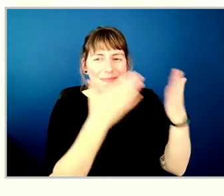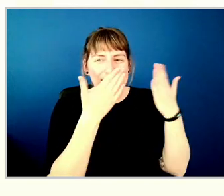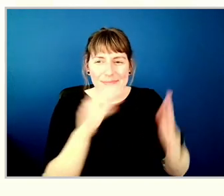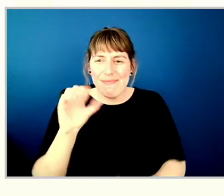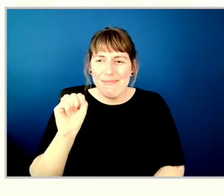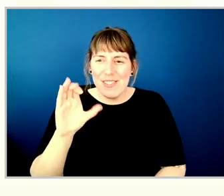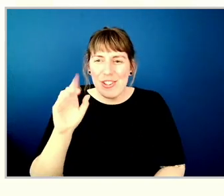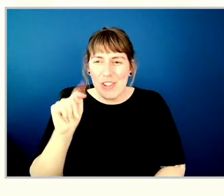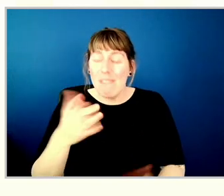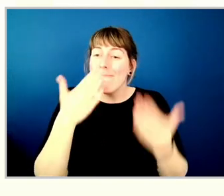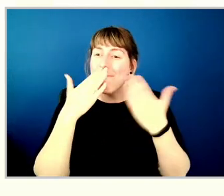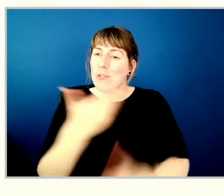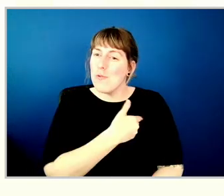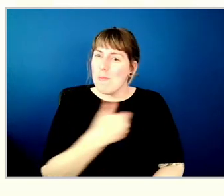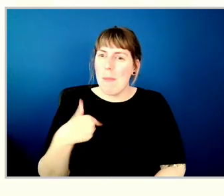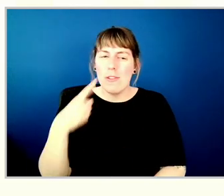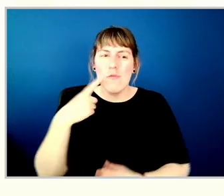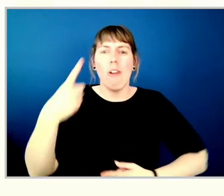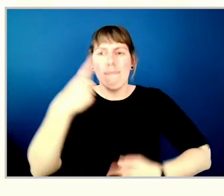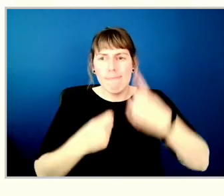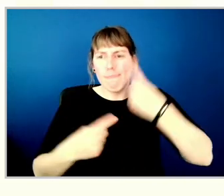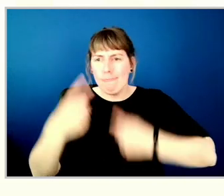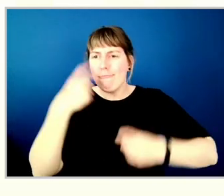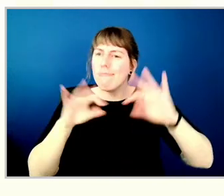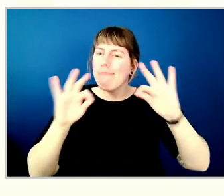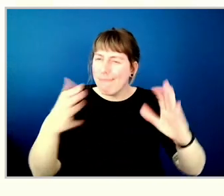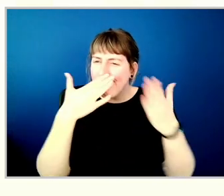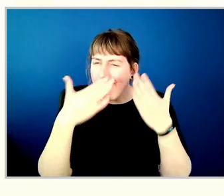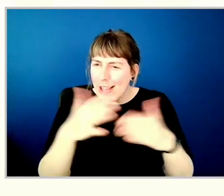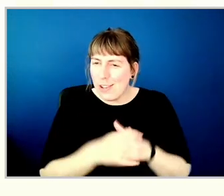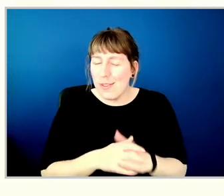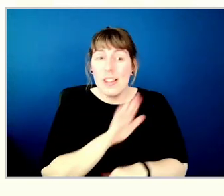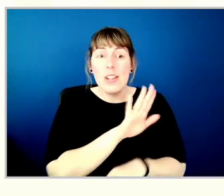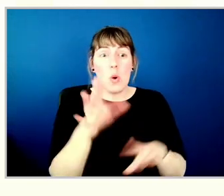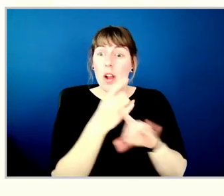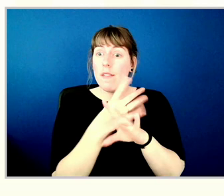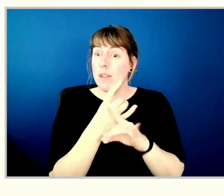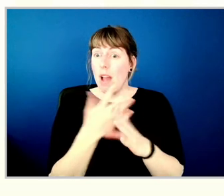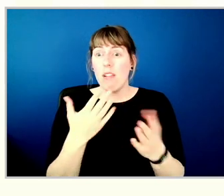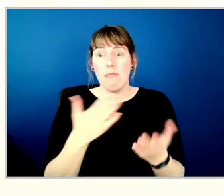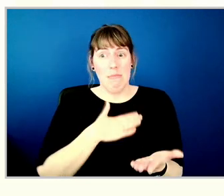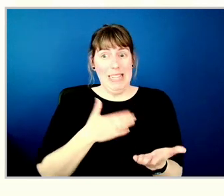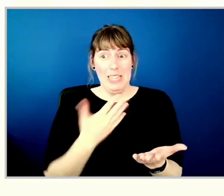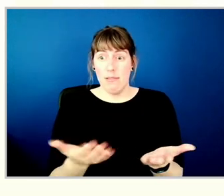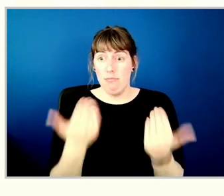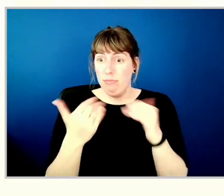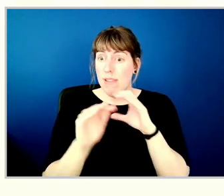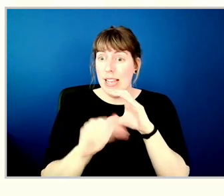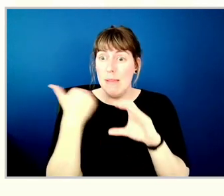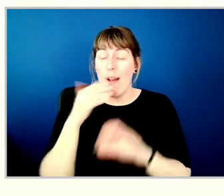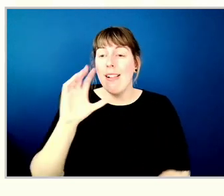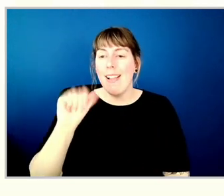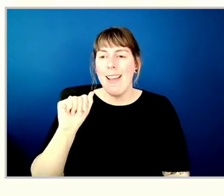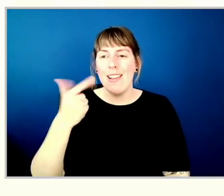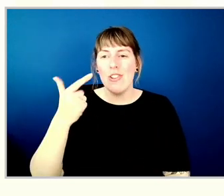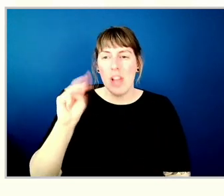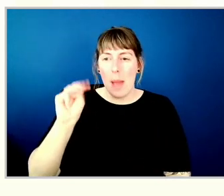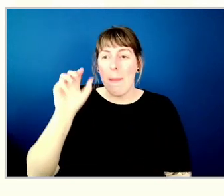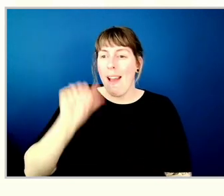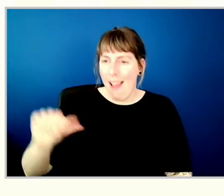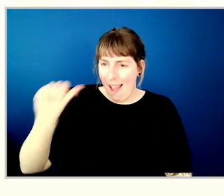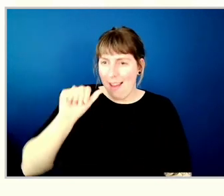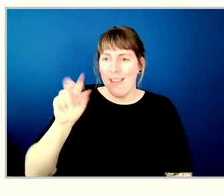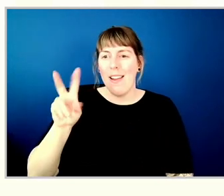members for all your thoughtful questions tonight. We welcome your feedback. So feel free to send us an email at agm.vancity